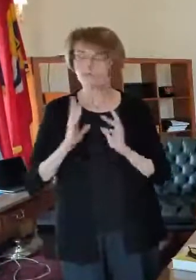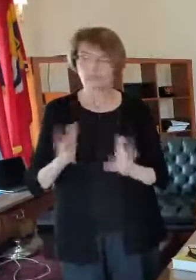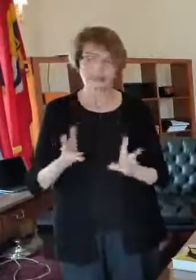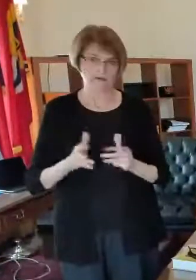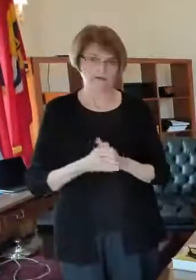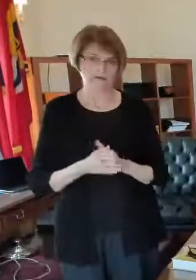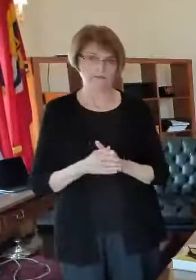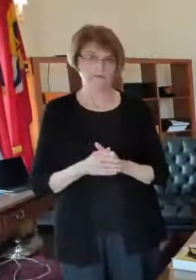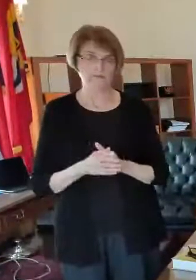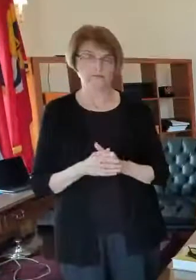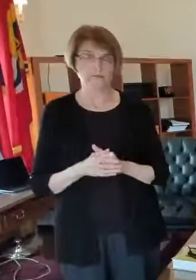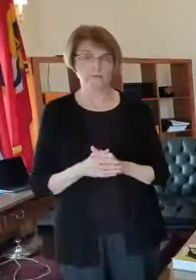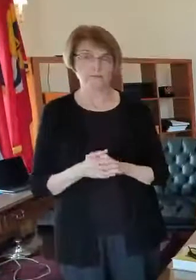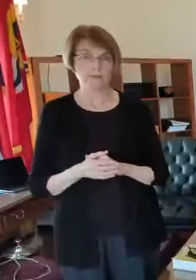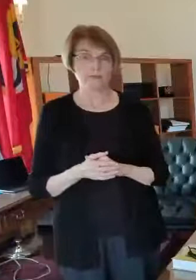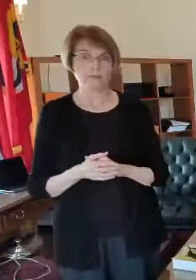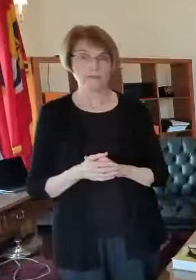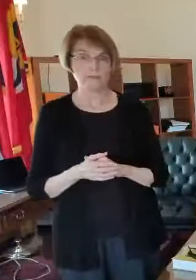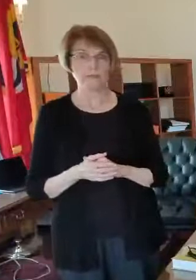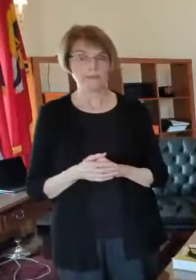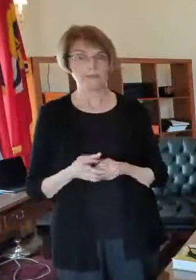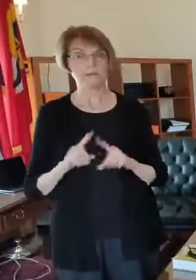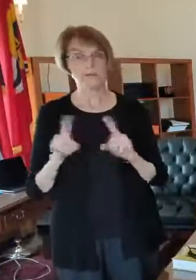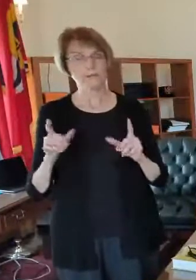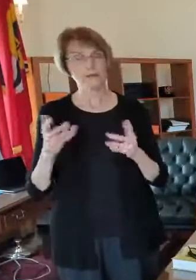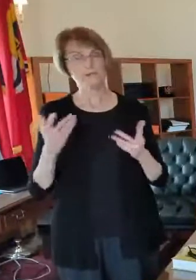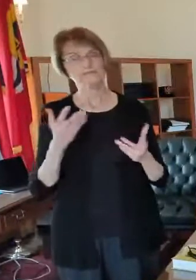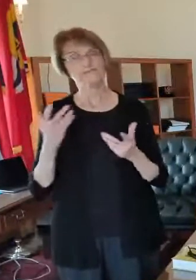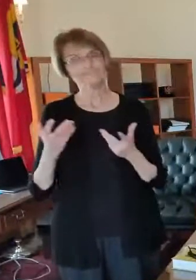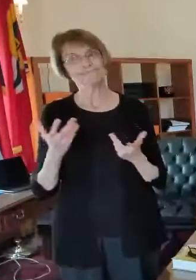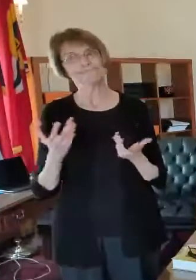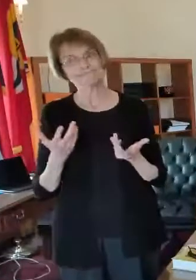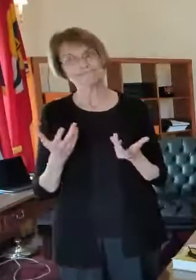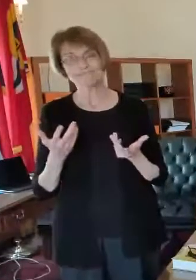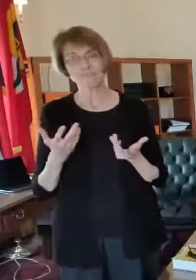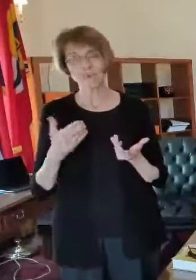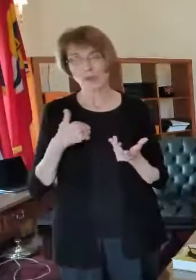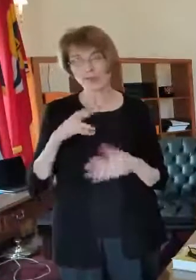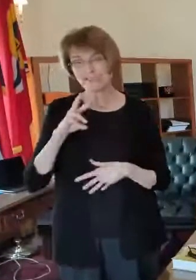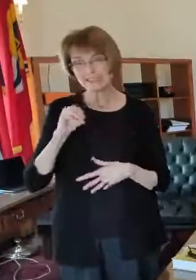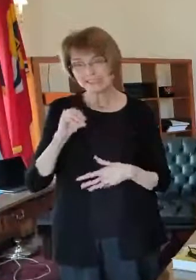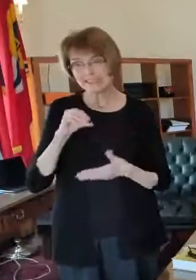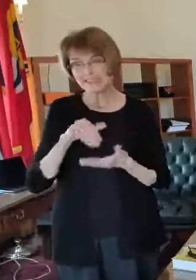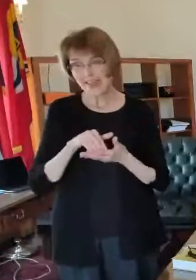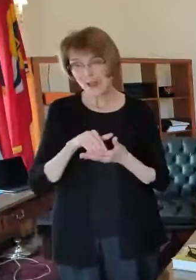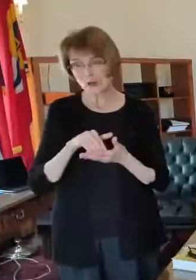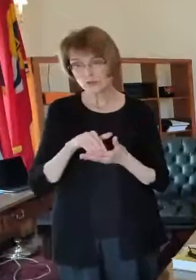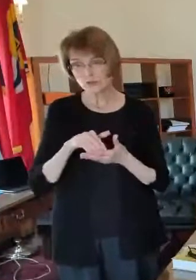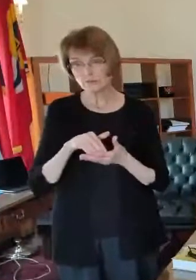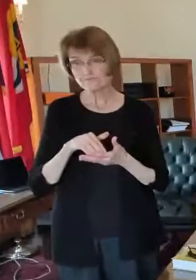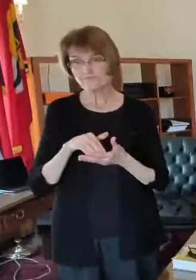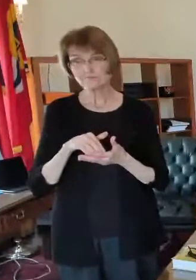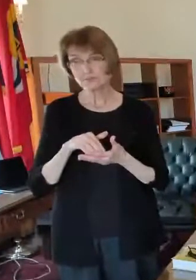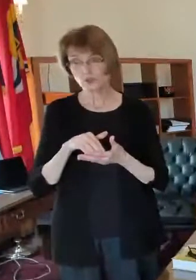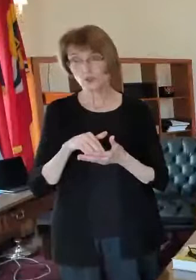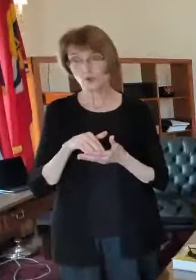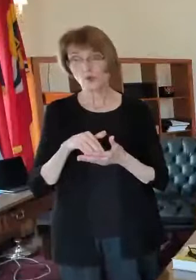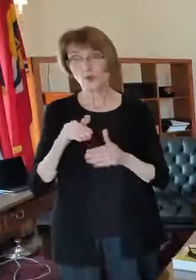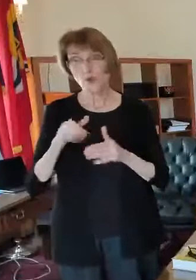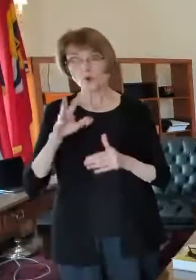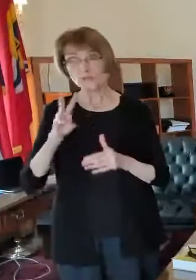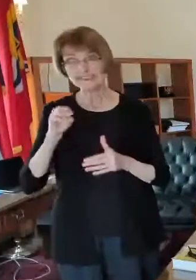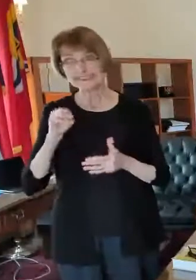uh but it it will be a while we've got 60 000 over 60 000 people on our list